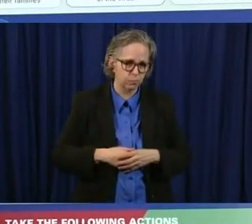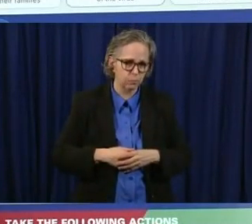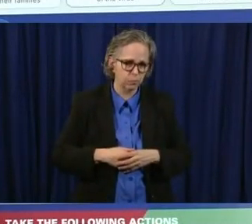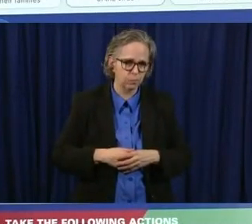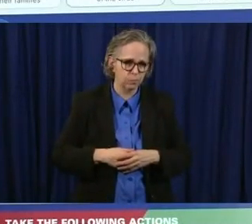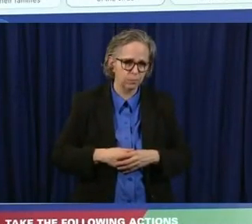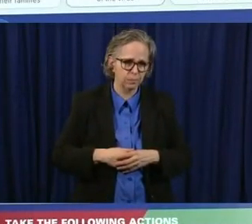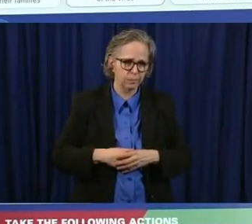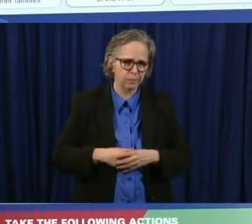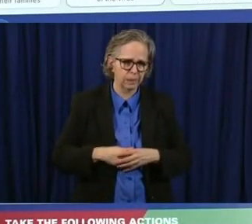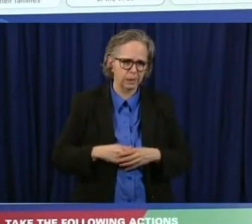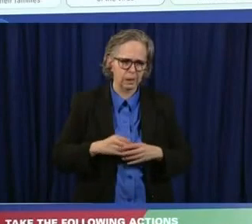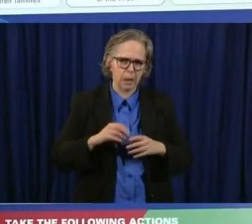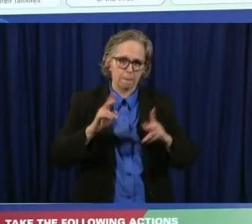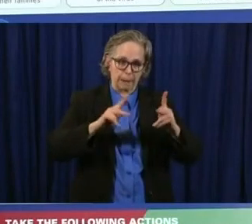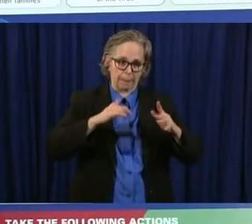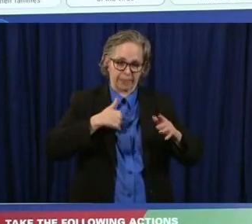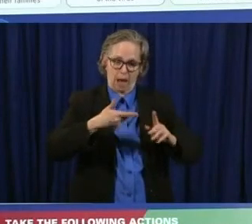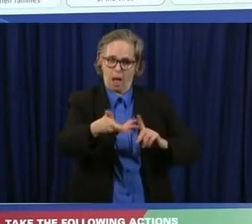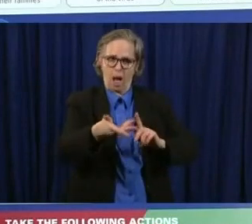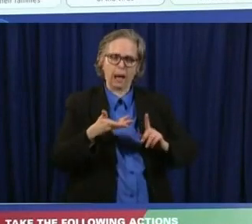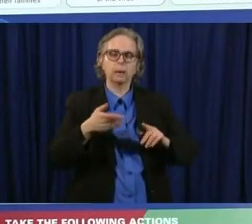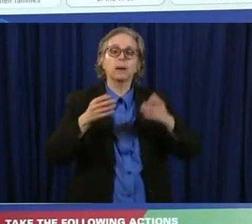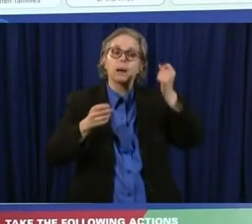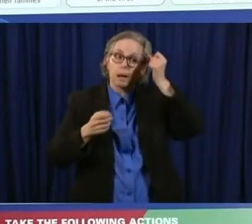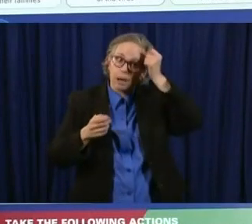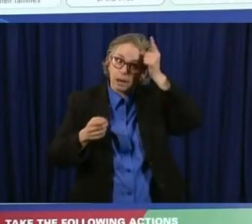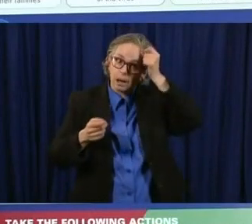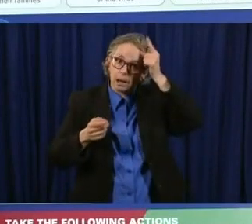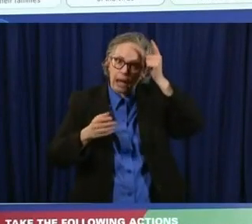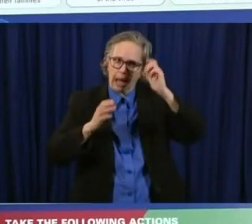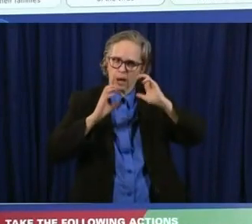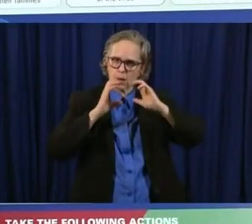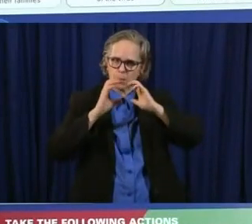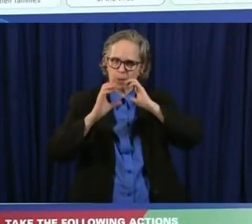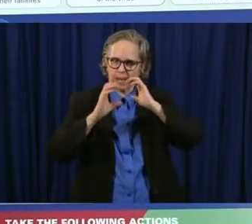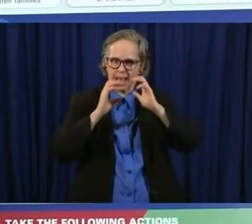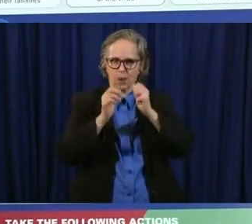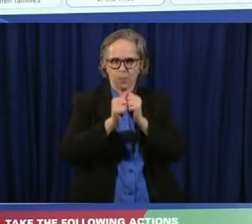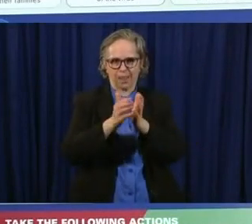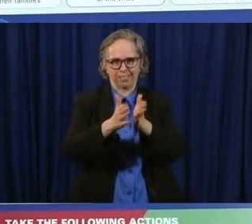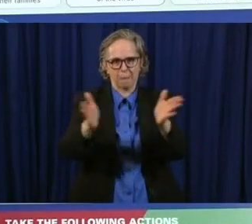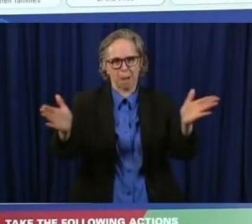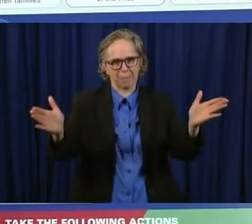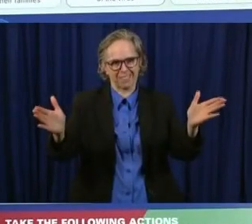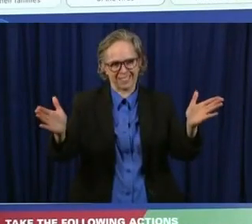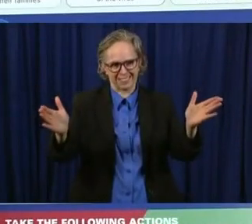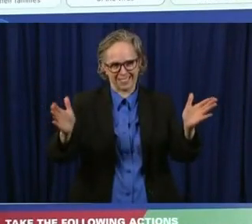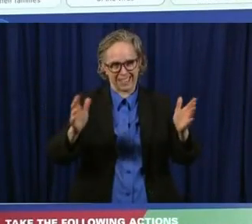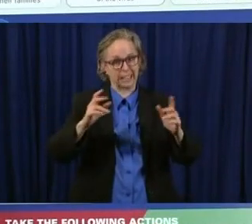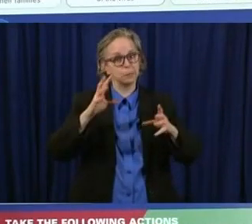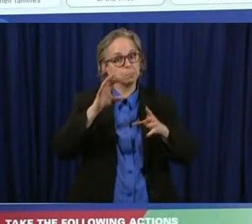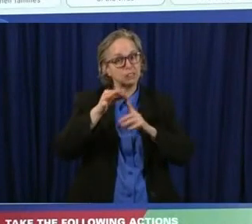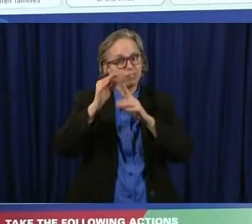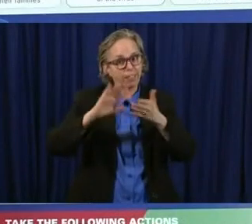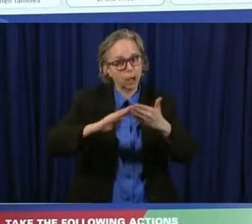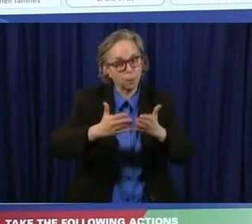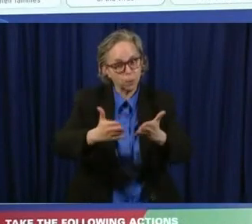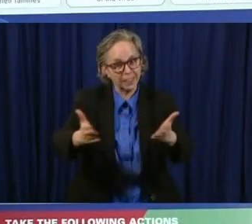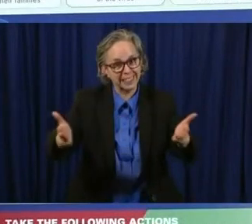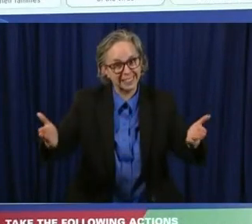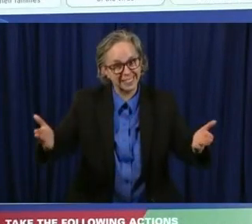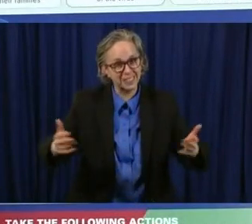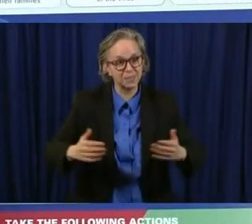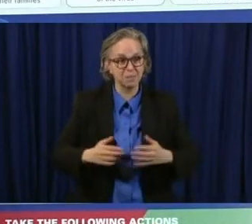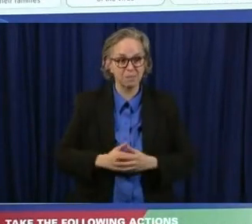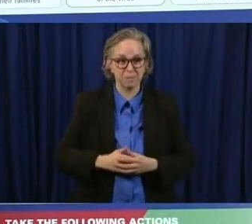have the ability to communicate with the communities that are impacted so if there's a language